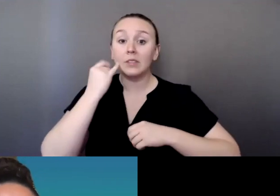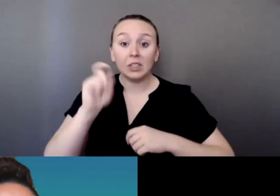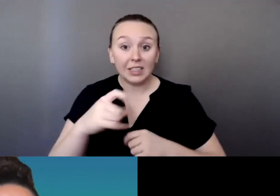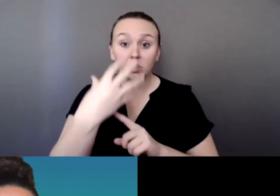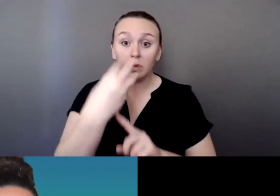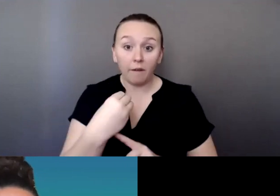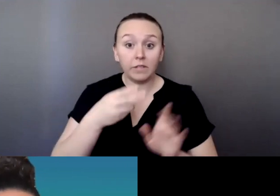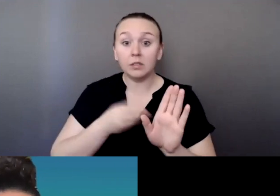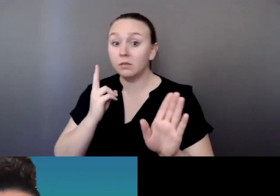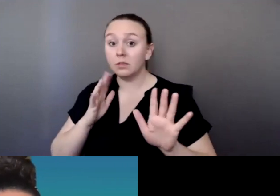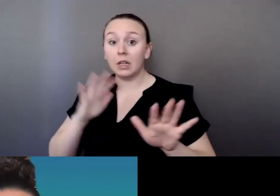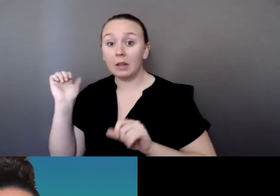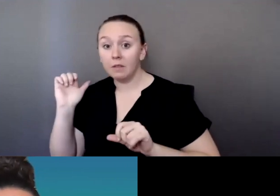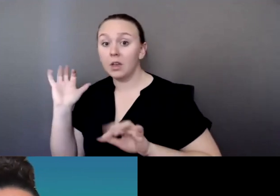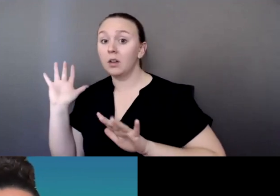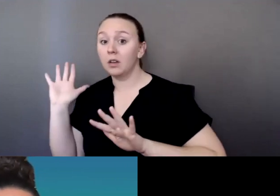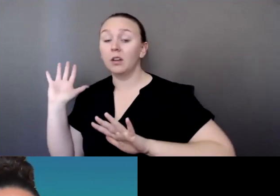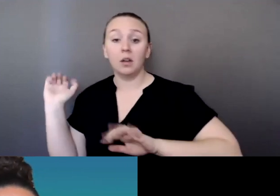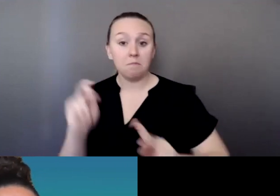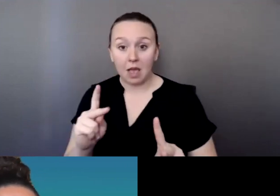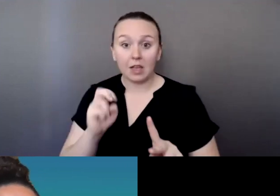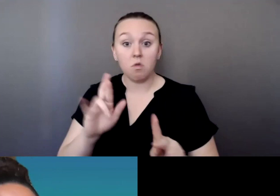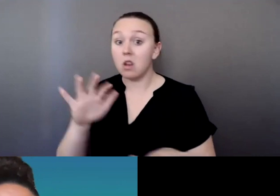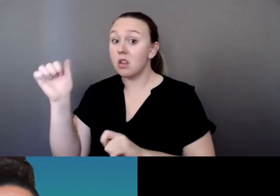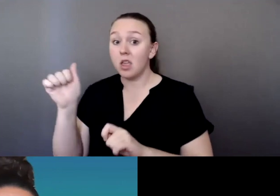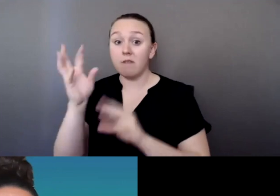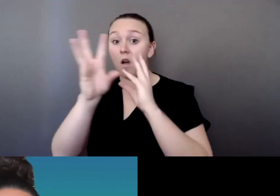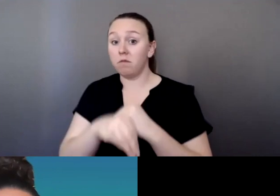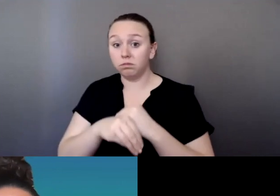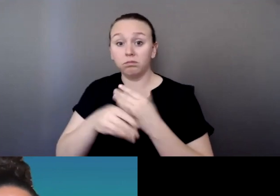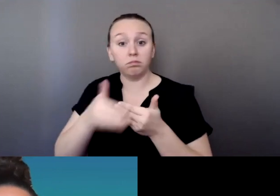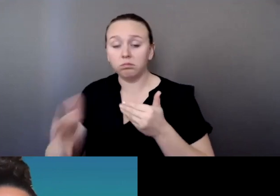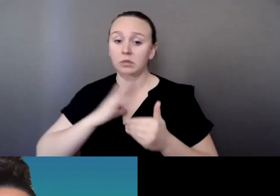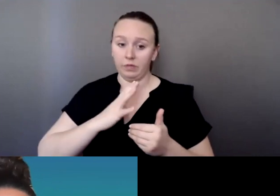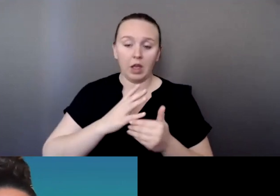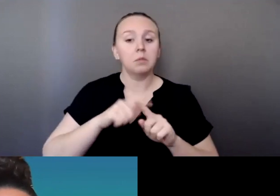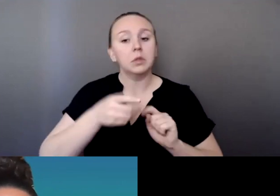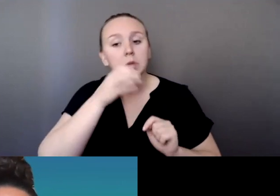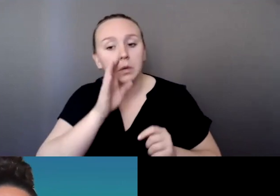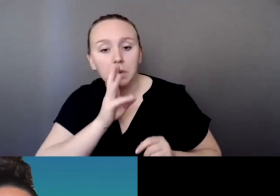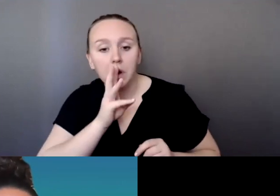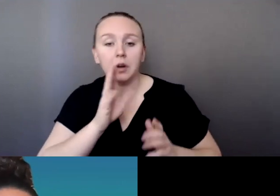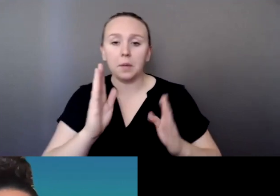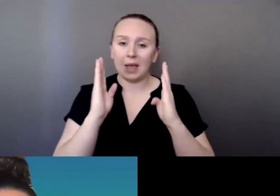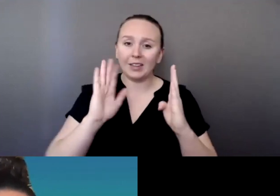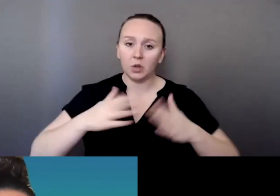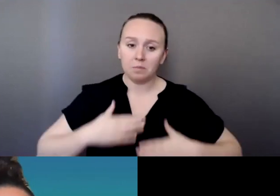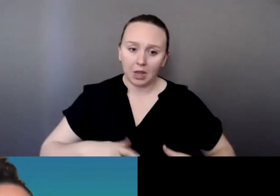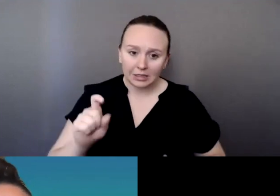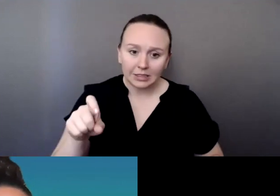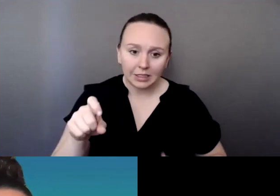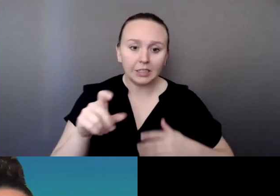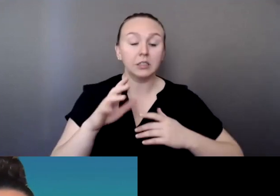If we get very deep into this conversation, I will ground us again and pull us back to a place where we can take some deep breaths